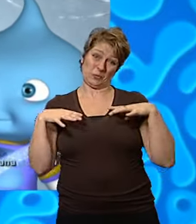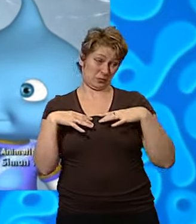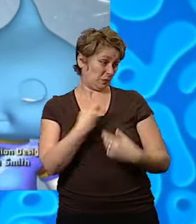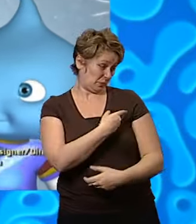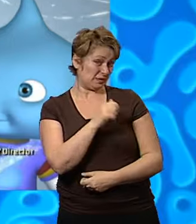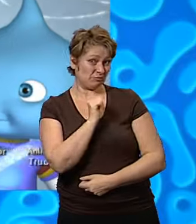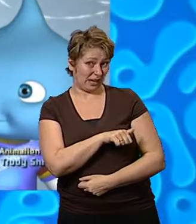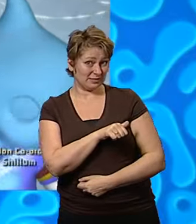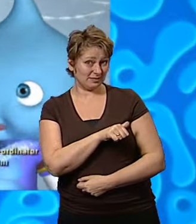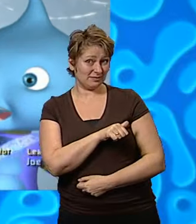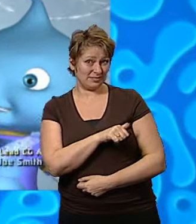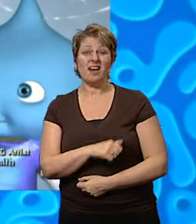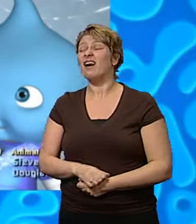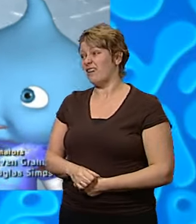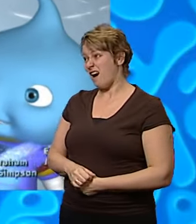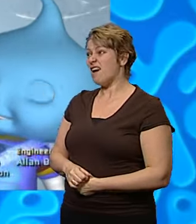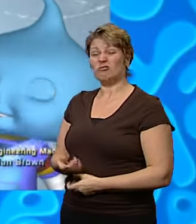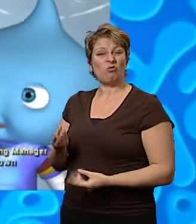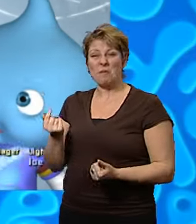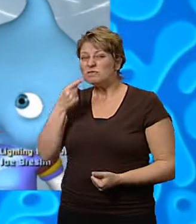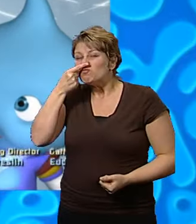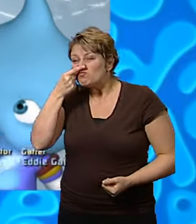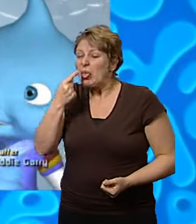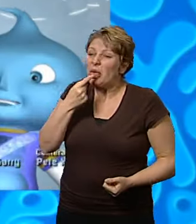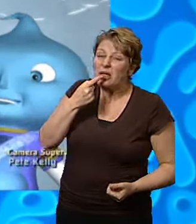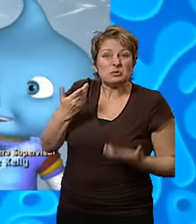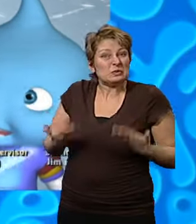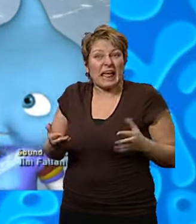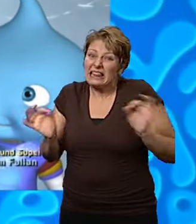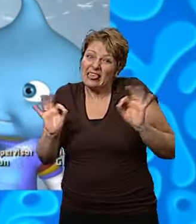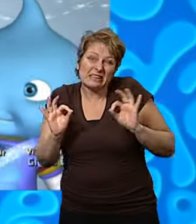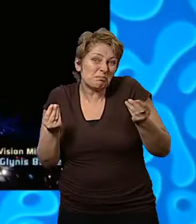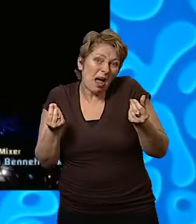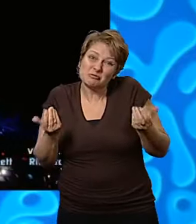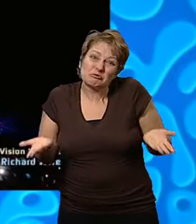day, haven't we, Bud? Yeah, not much smelling and tasting today, sis.